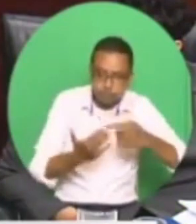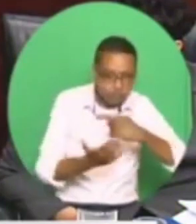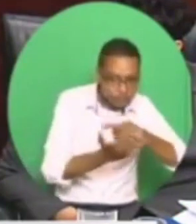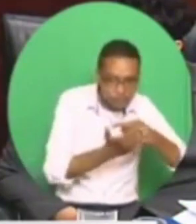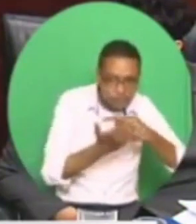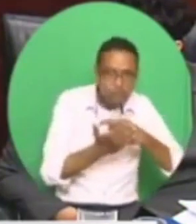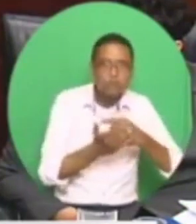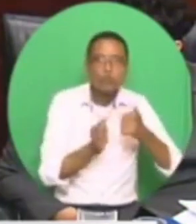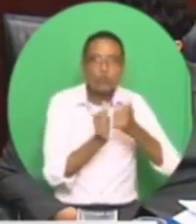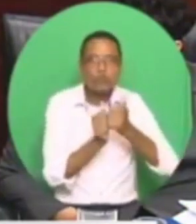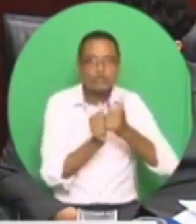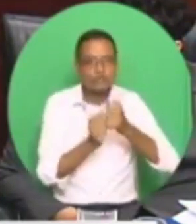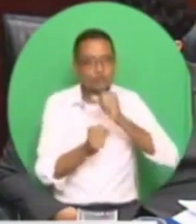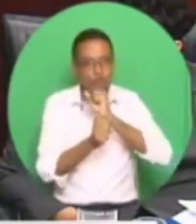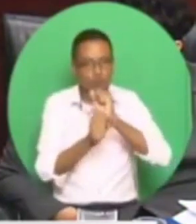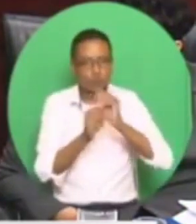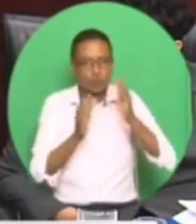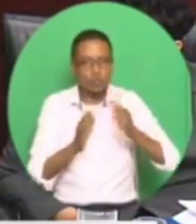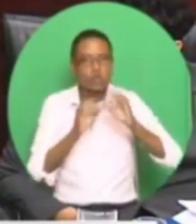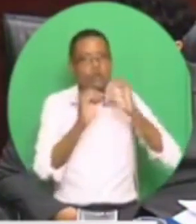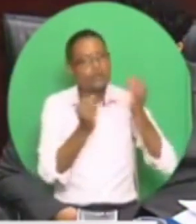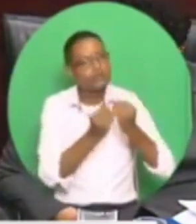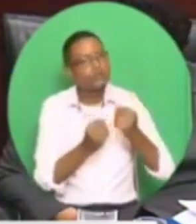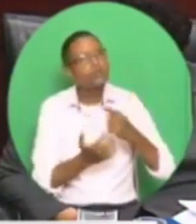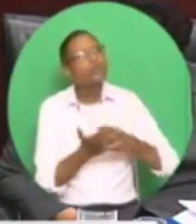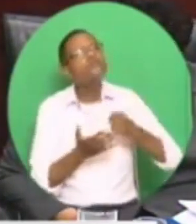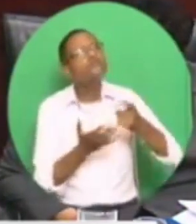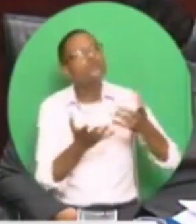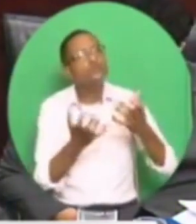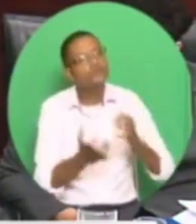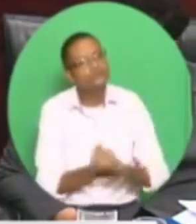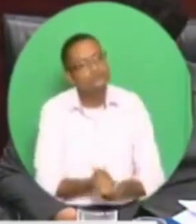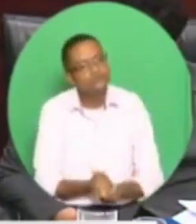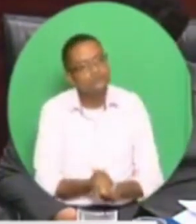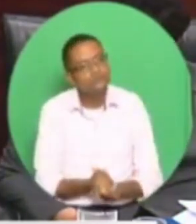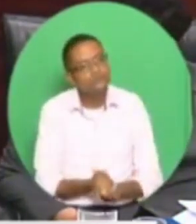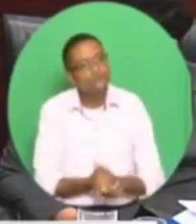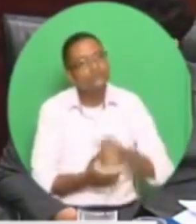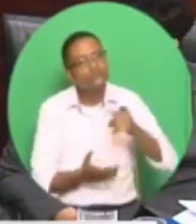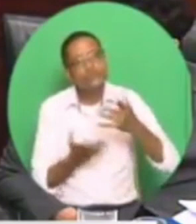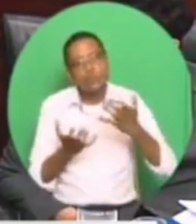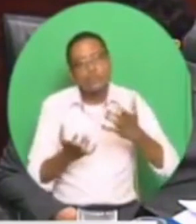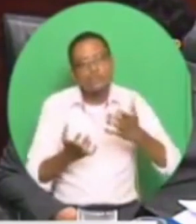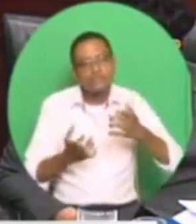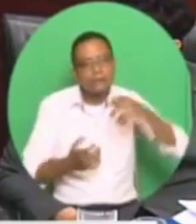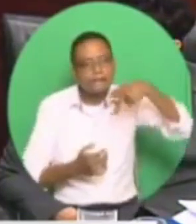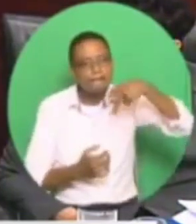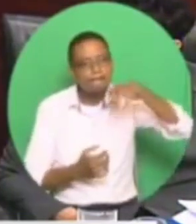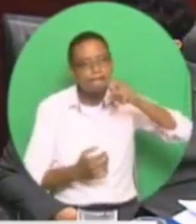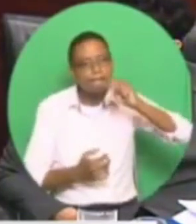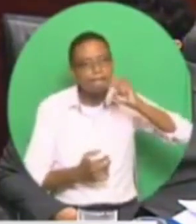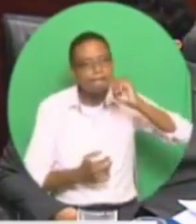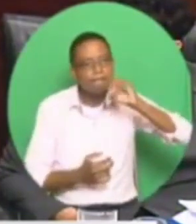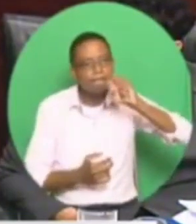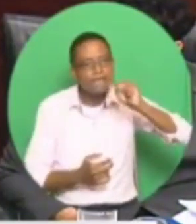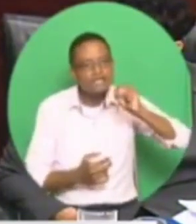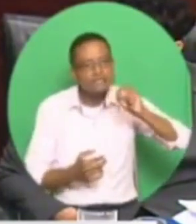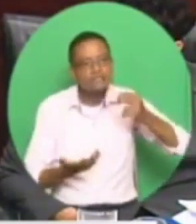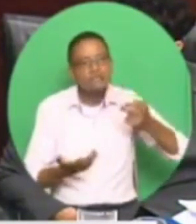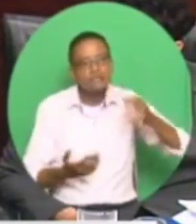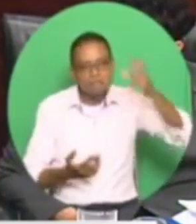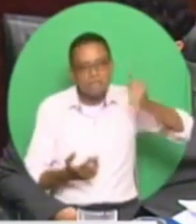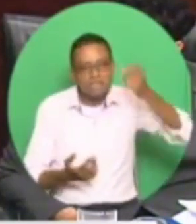organization, asking them, so what will you want? How will you want this pension to be arranged? Nothing is arranged.